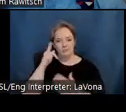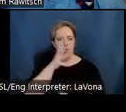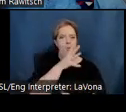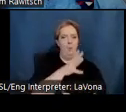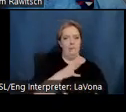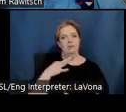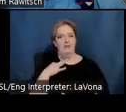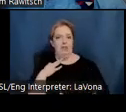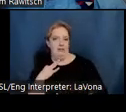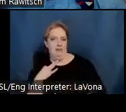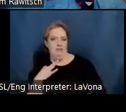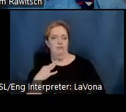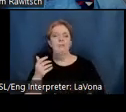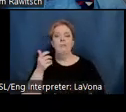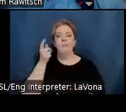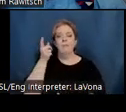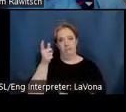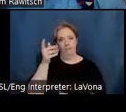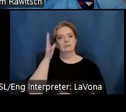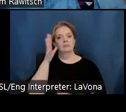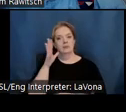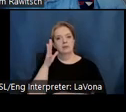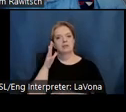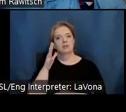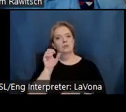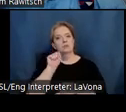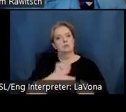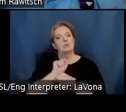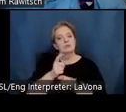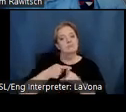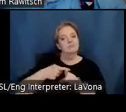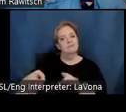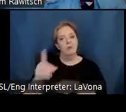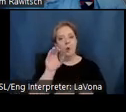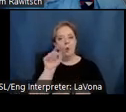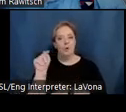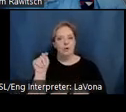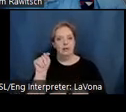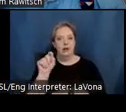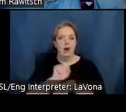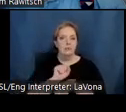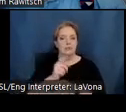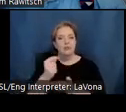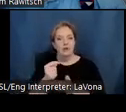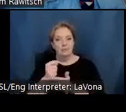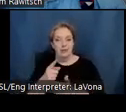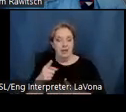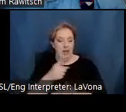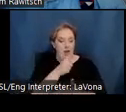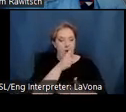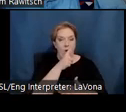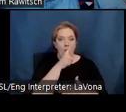where part of her time would be spent in occupational therapy, teaching injured servicemen in weaving,